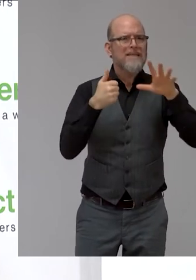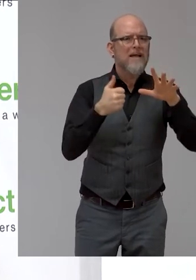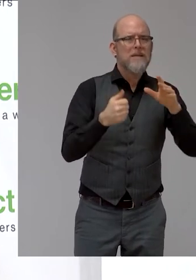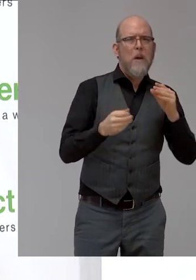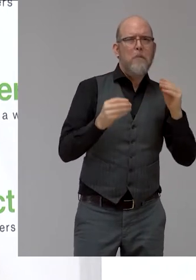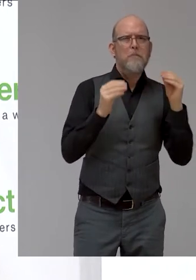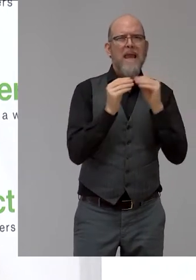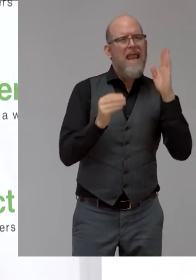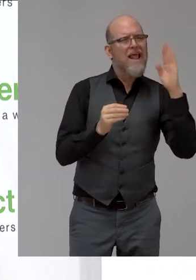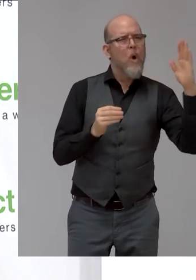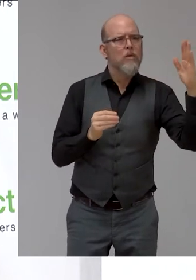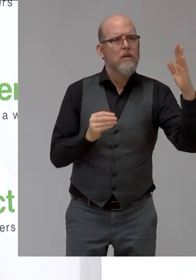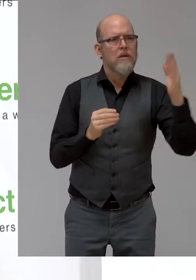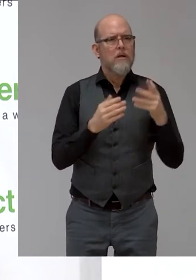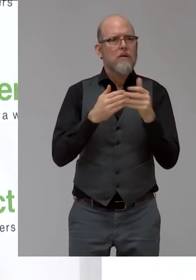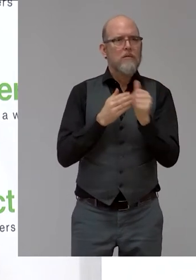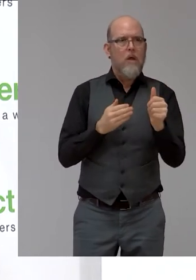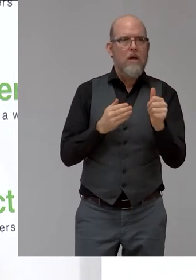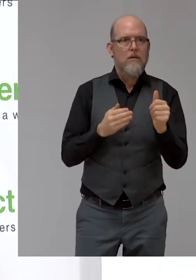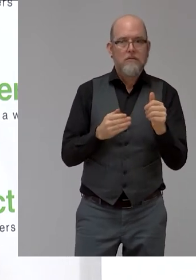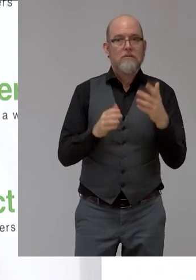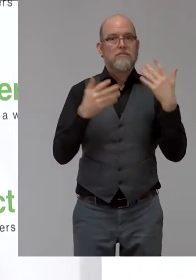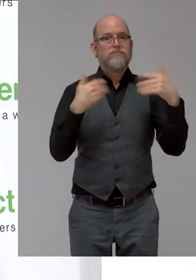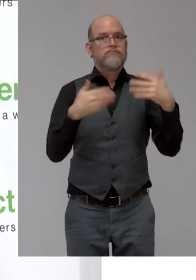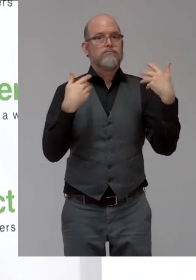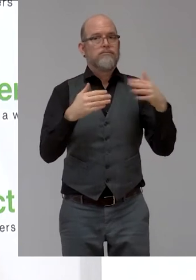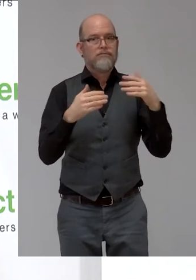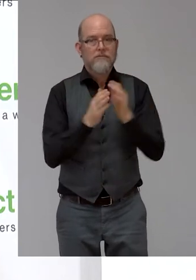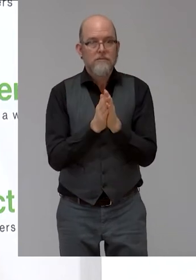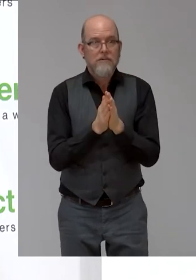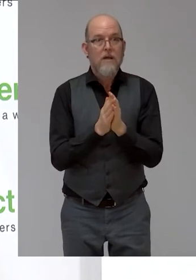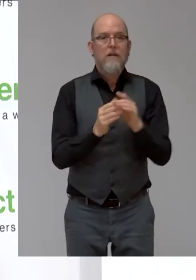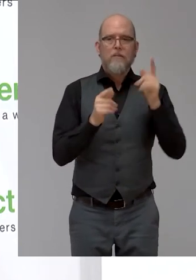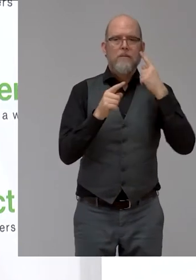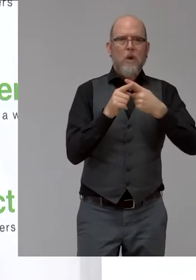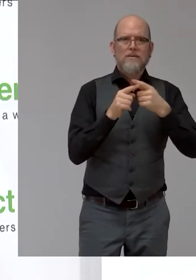And the COVID-19 pandemic has given this growth a further boost.